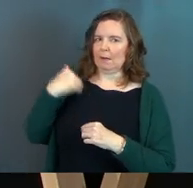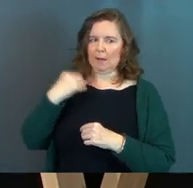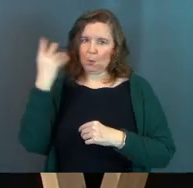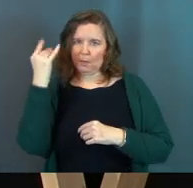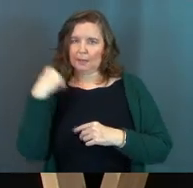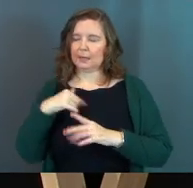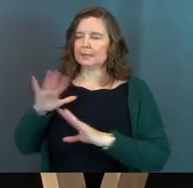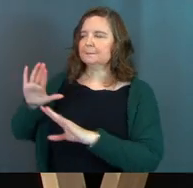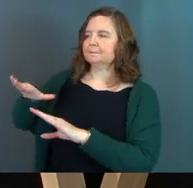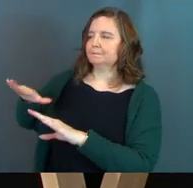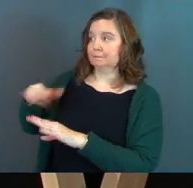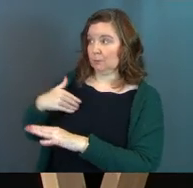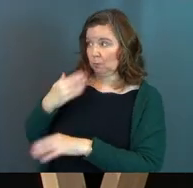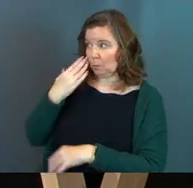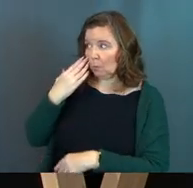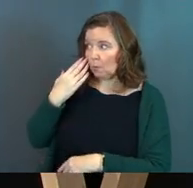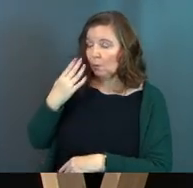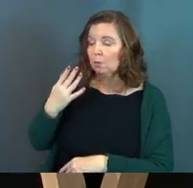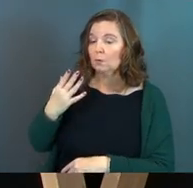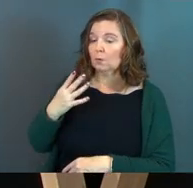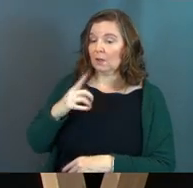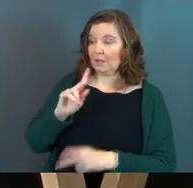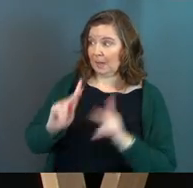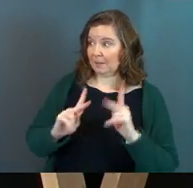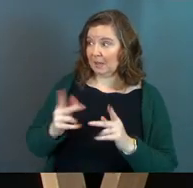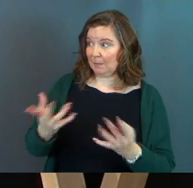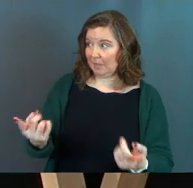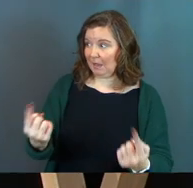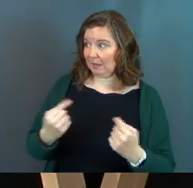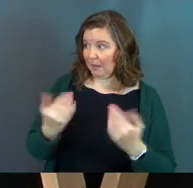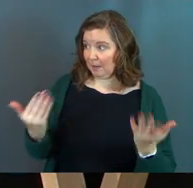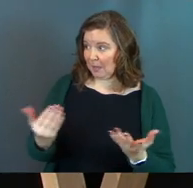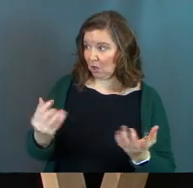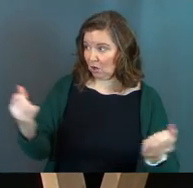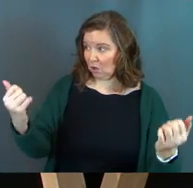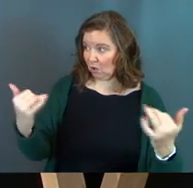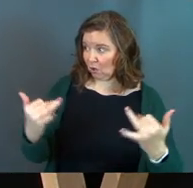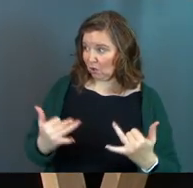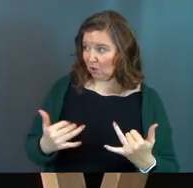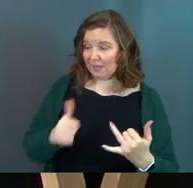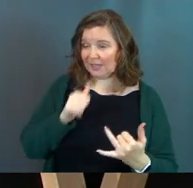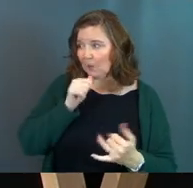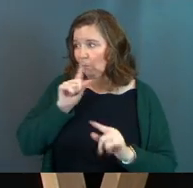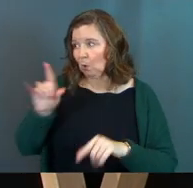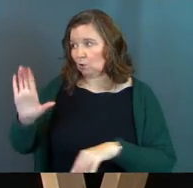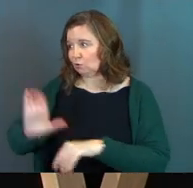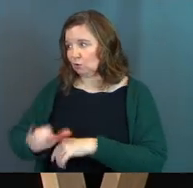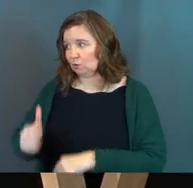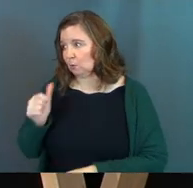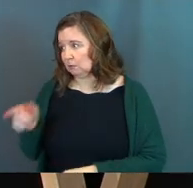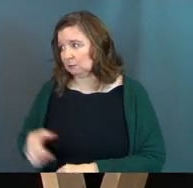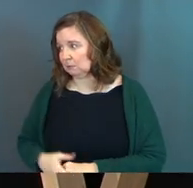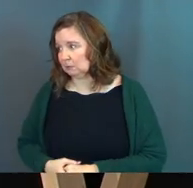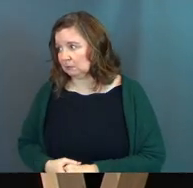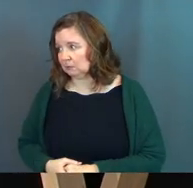and he says this, he's like, you know, there are people that come here that wouldn't come to your place.